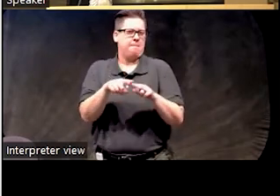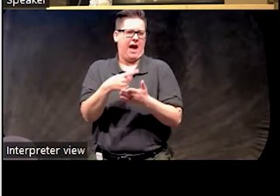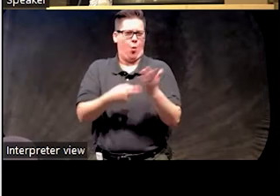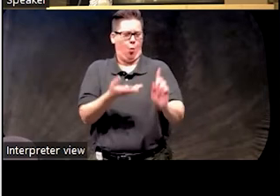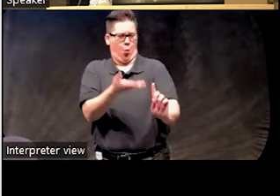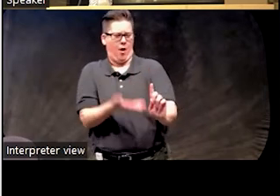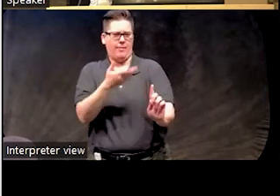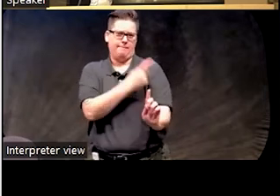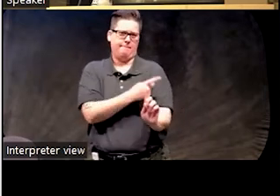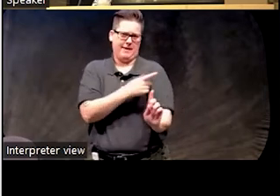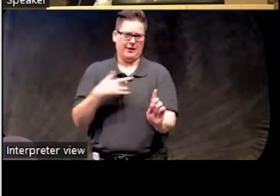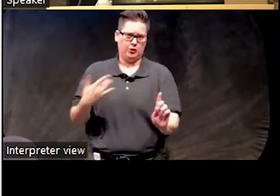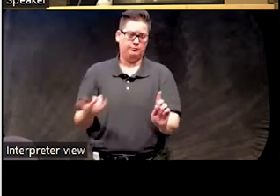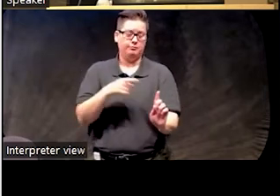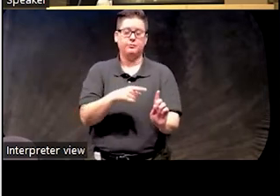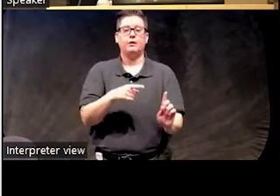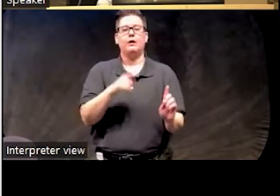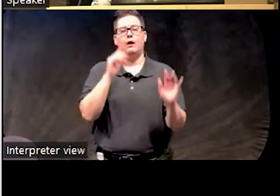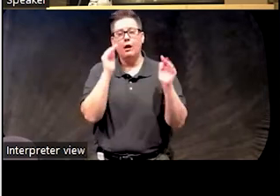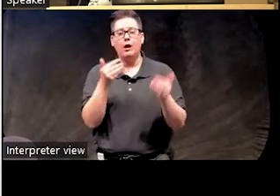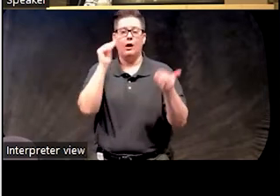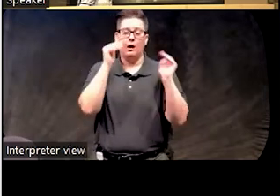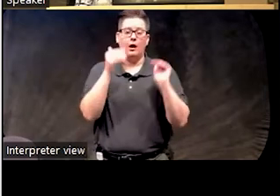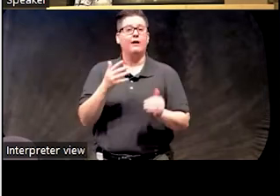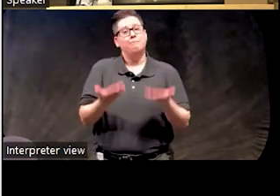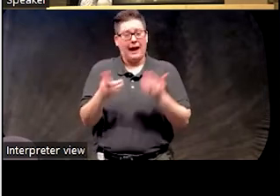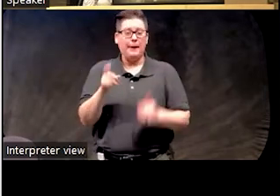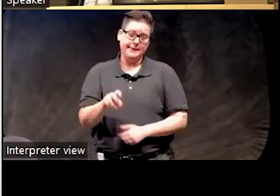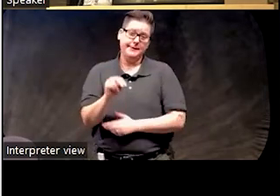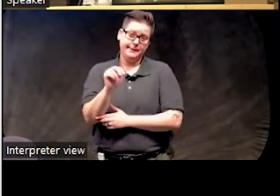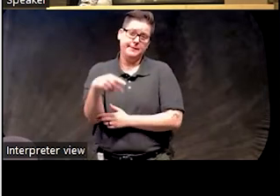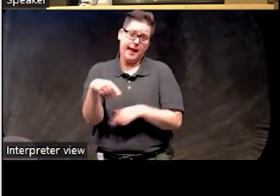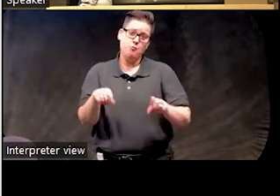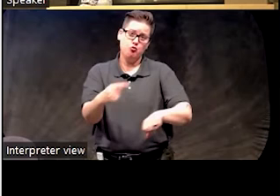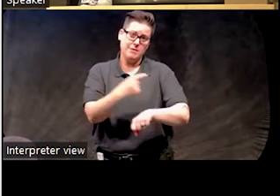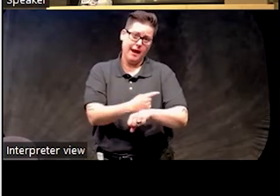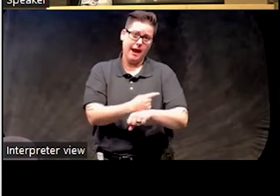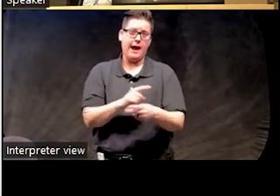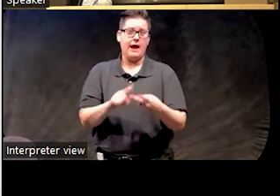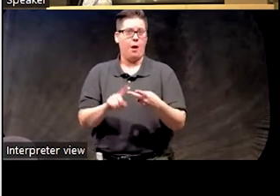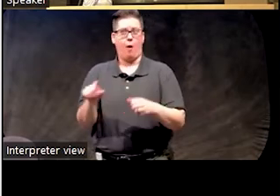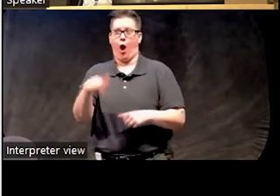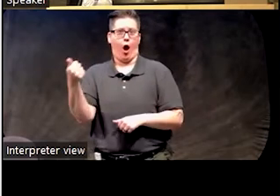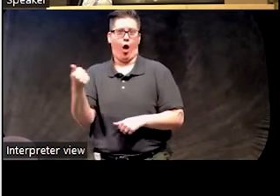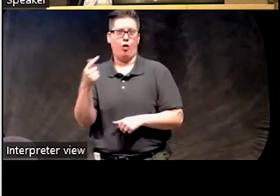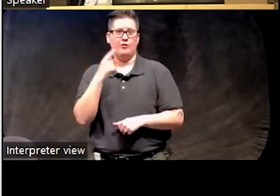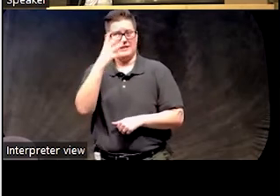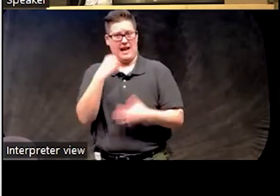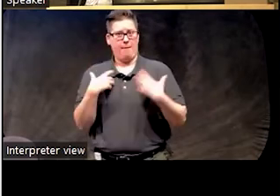with. But for instance, somebody with excessive sleepiness might need to take a nap in the daytime, whereas sleep hygiene would say, don't take a nap.